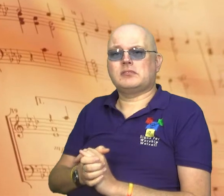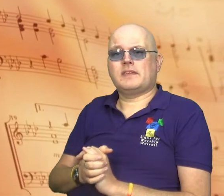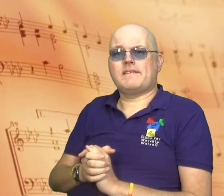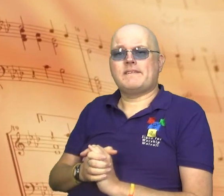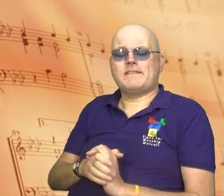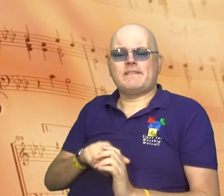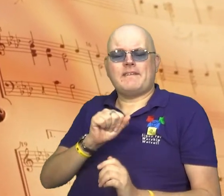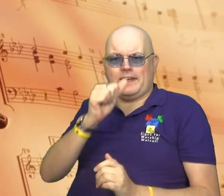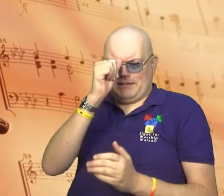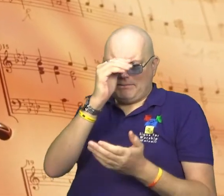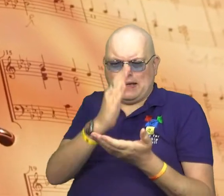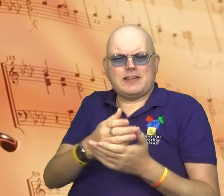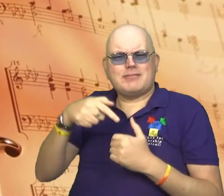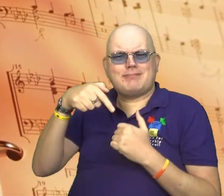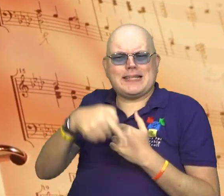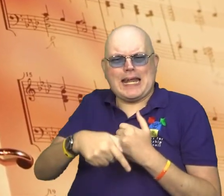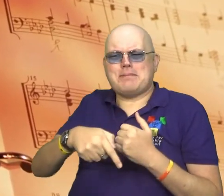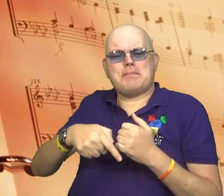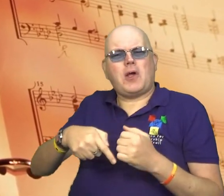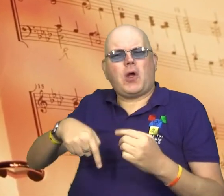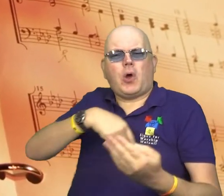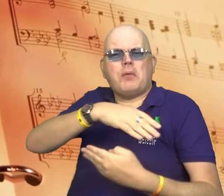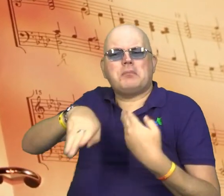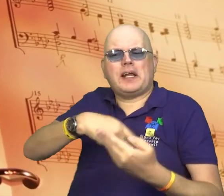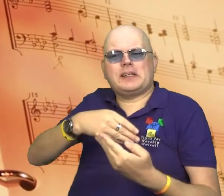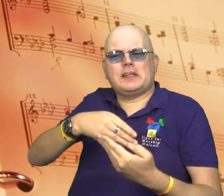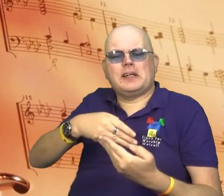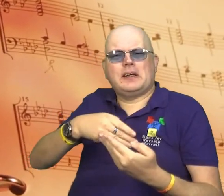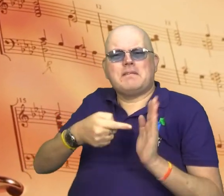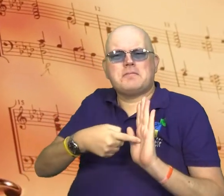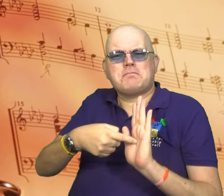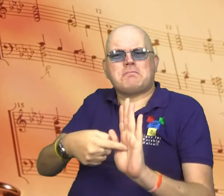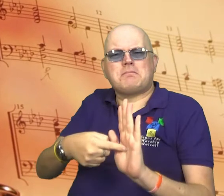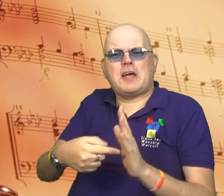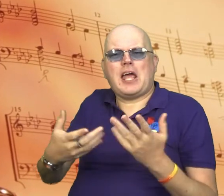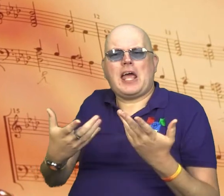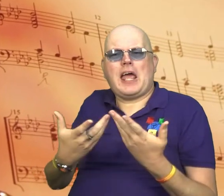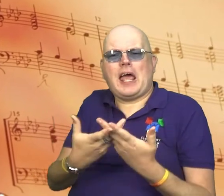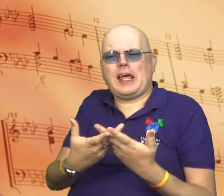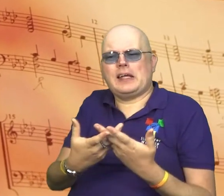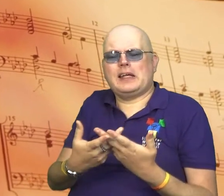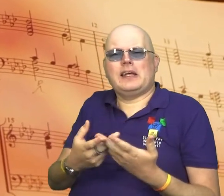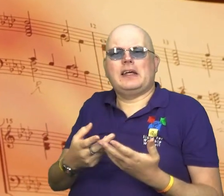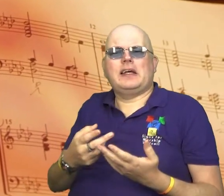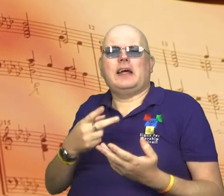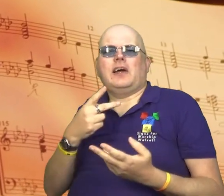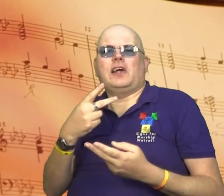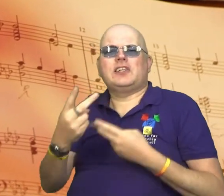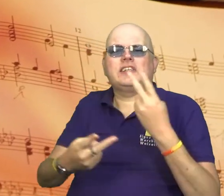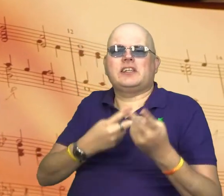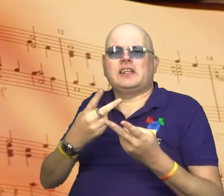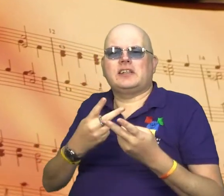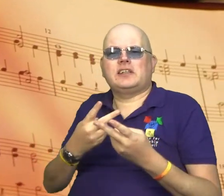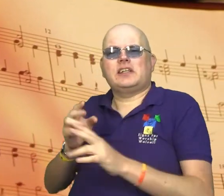John's faith is deep and multidimensional, and this is really brought out in those two simple disciplines of